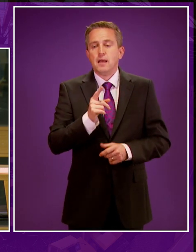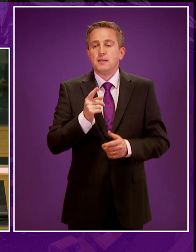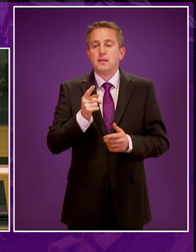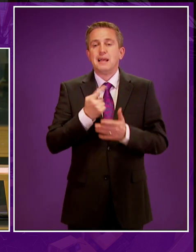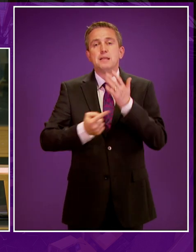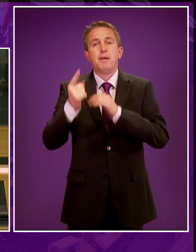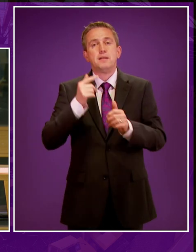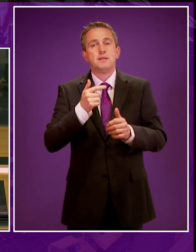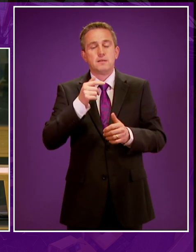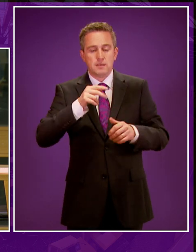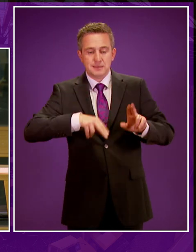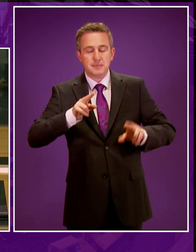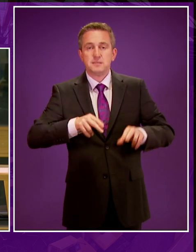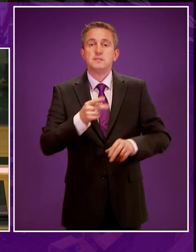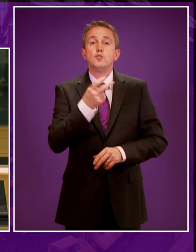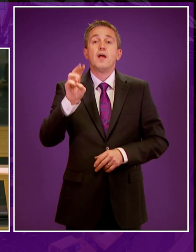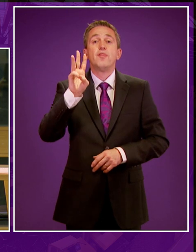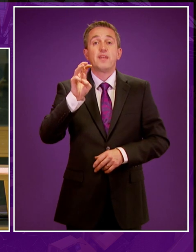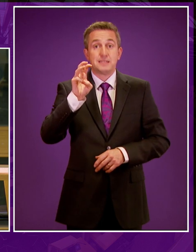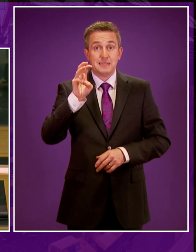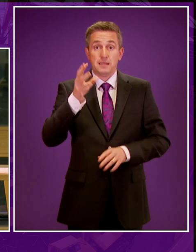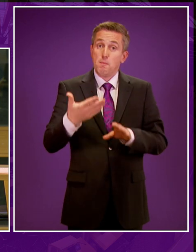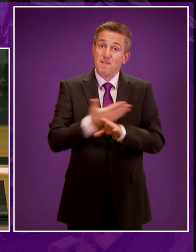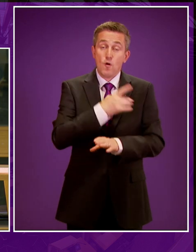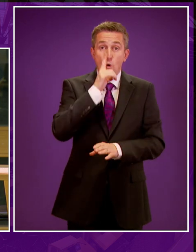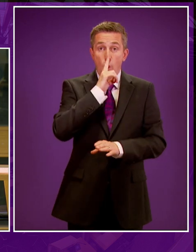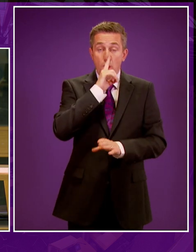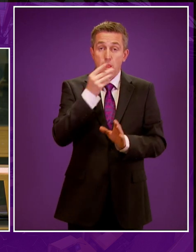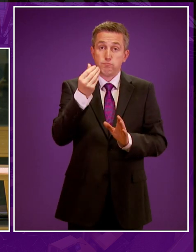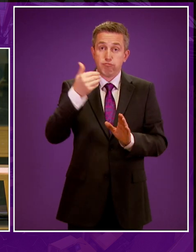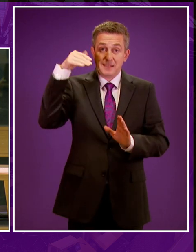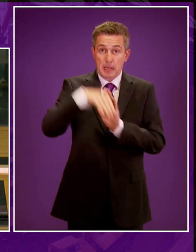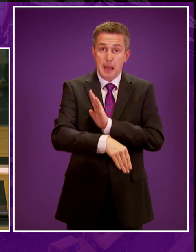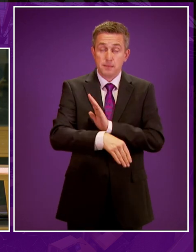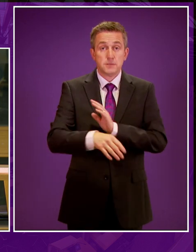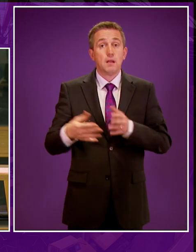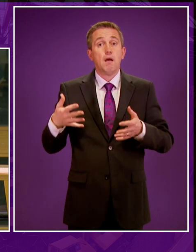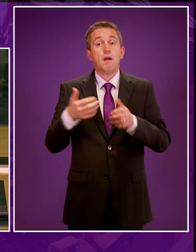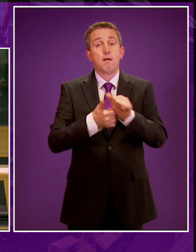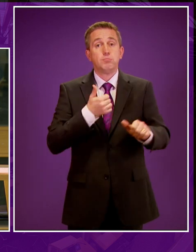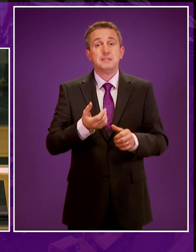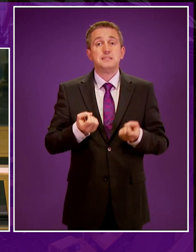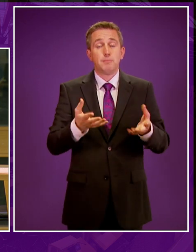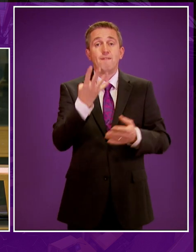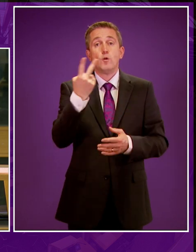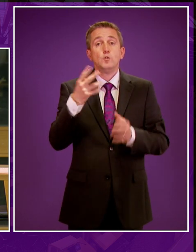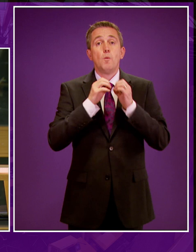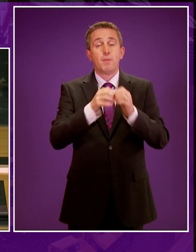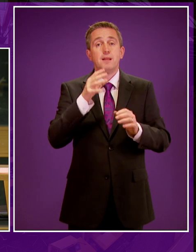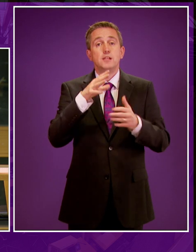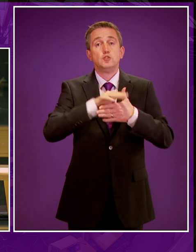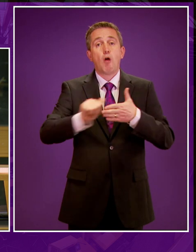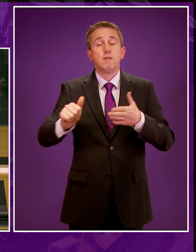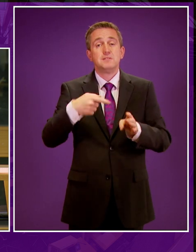that in 2012-13, well before the price collapse of oil, companies in the US were spending around 42 billion dollars a